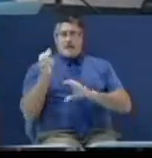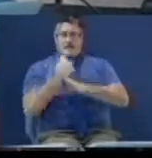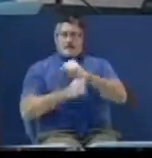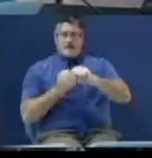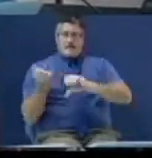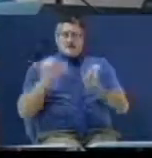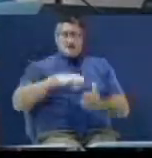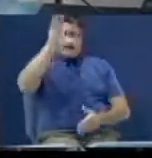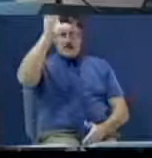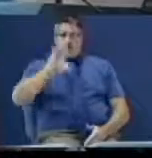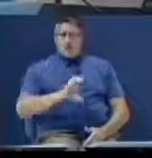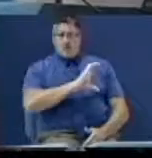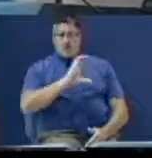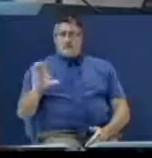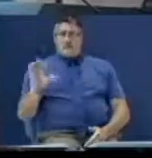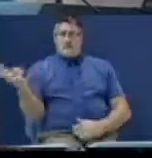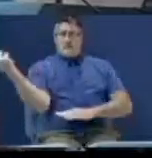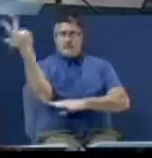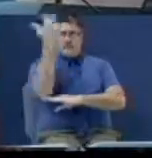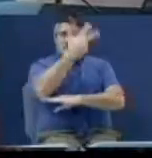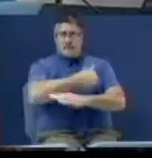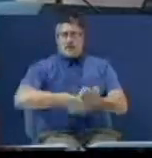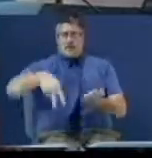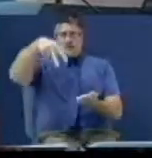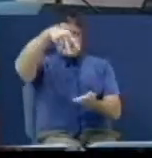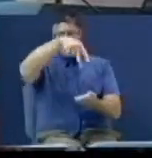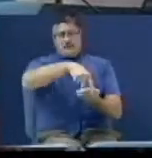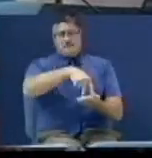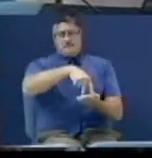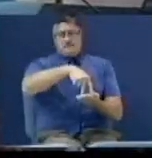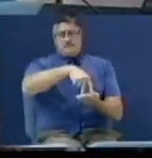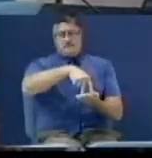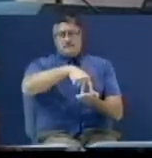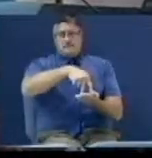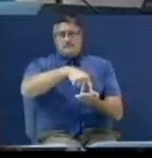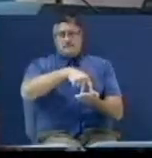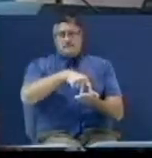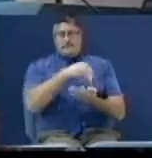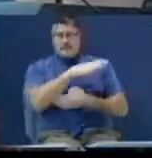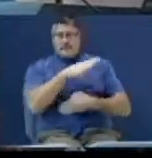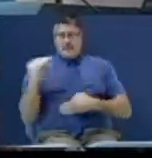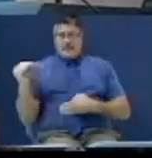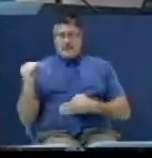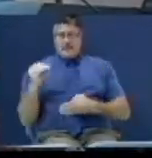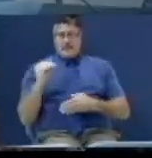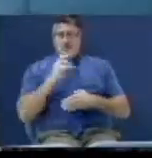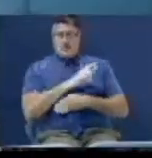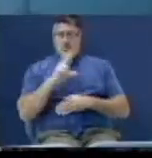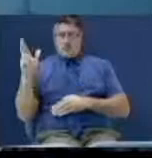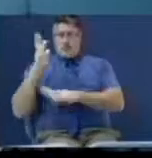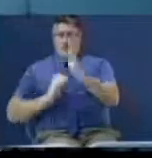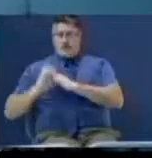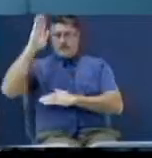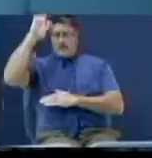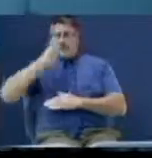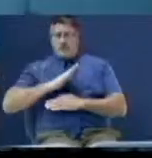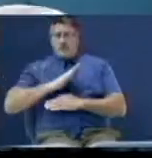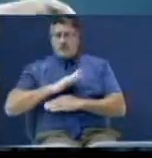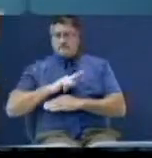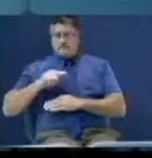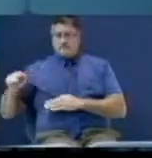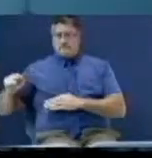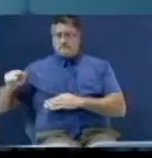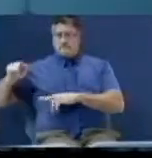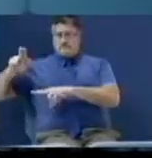cross, on the third day rose again. Somebody help me preach right there. And is on the right hand of God, the Father, right